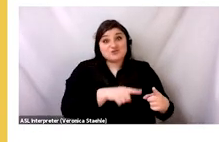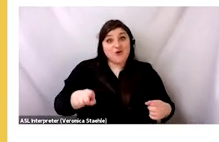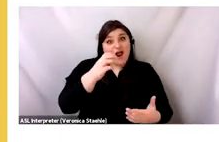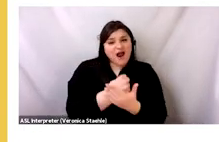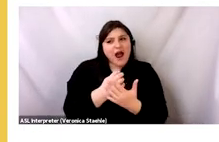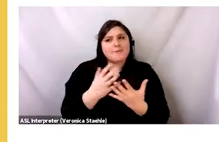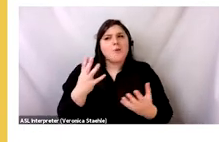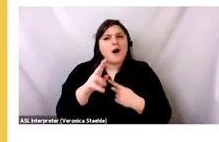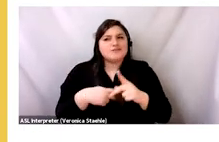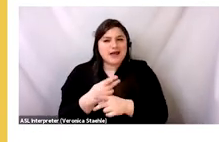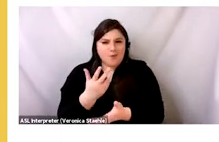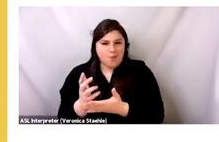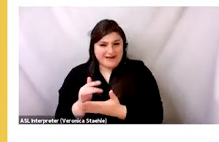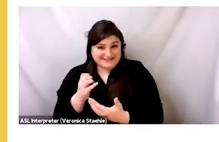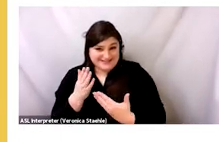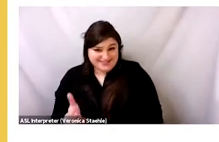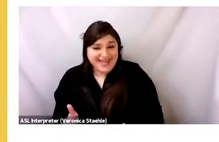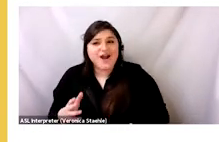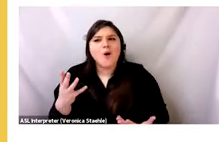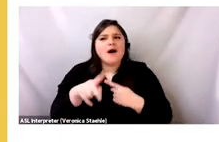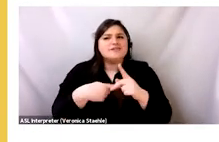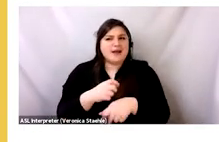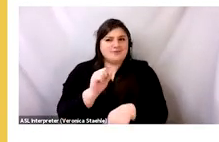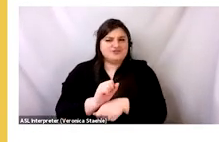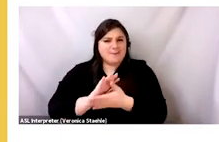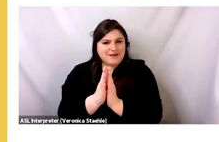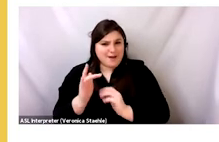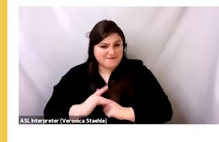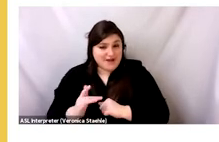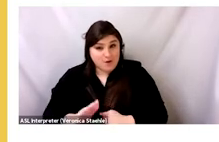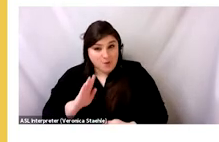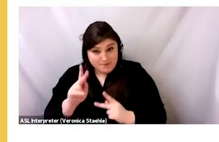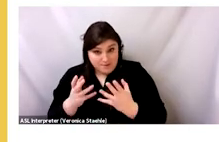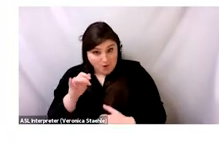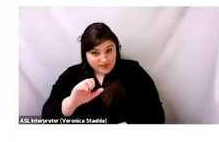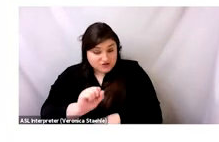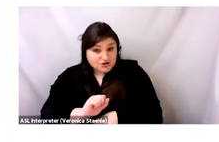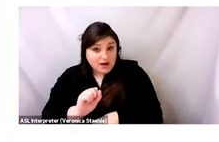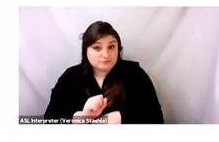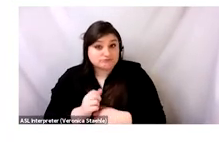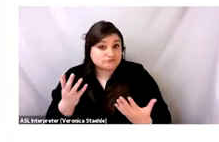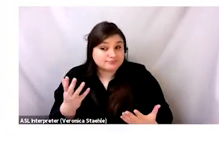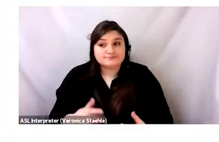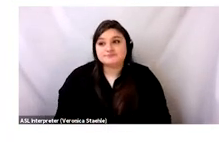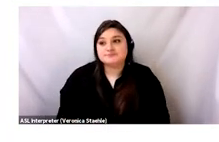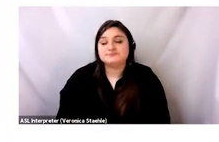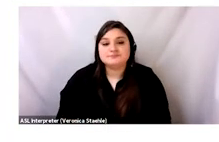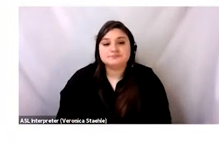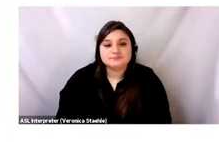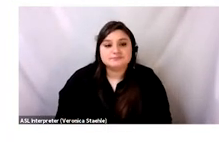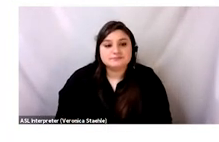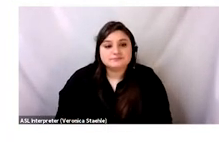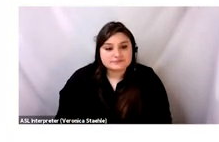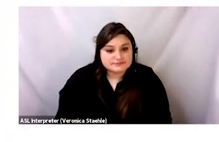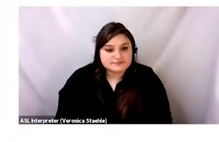to think about the labor involved in the circular economy, what jobs are going to be created, and will people even want those jobs? Now,